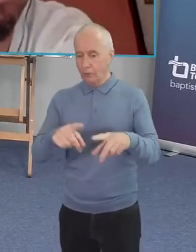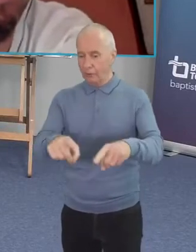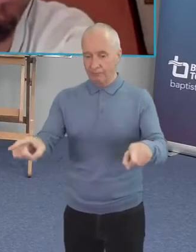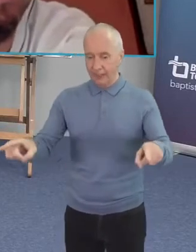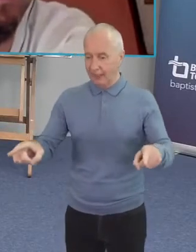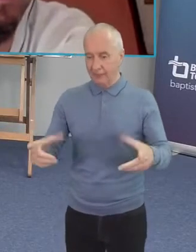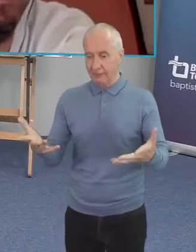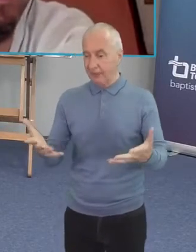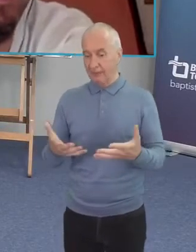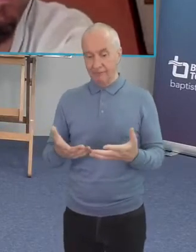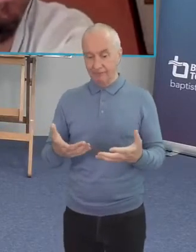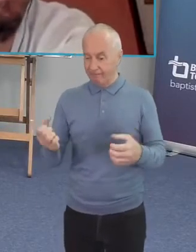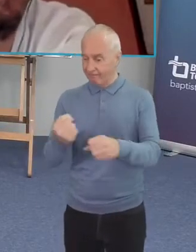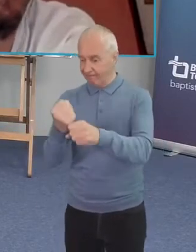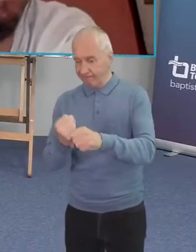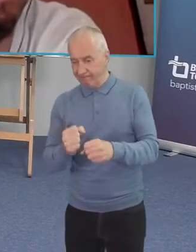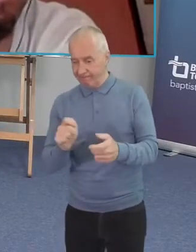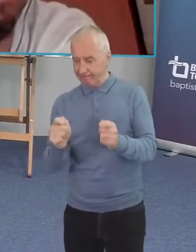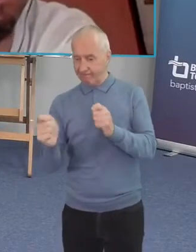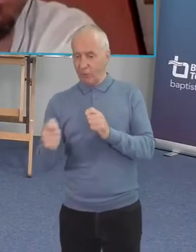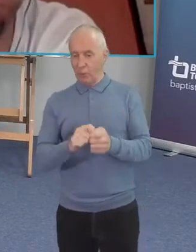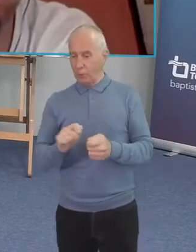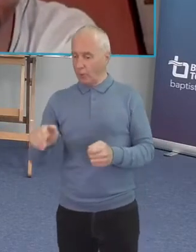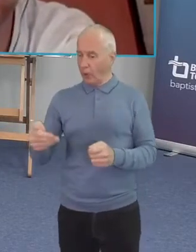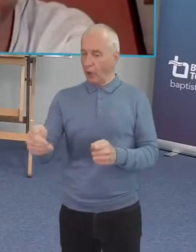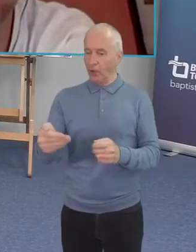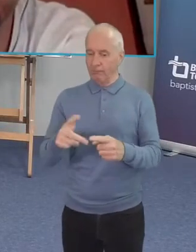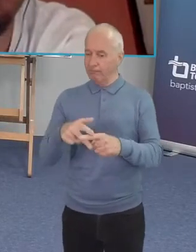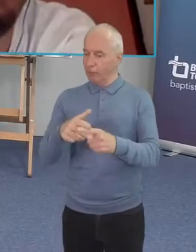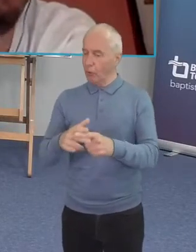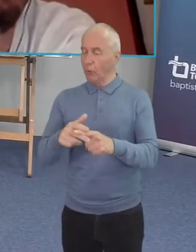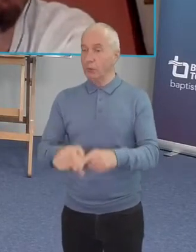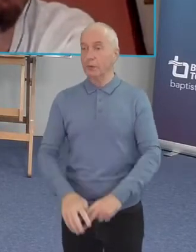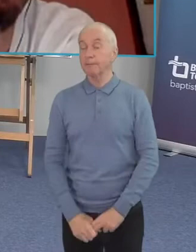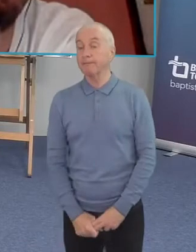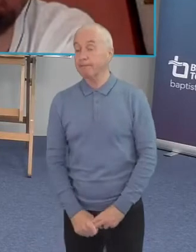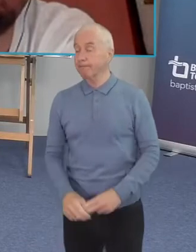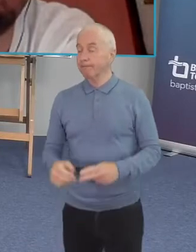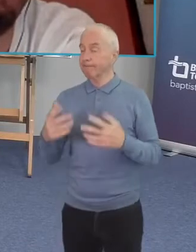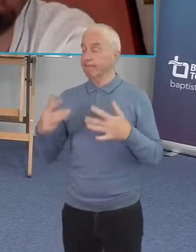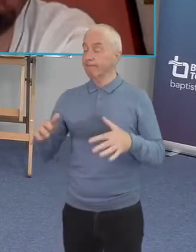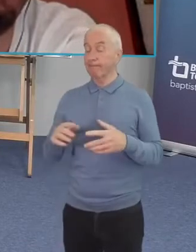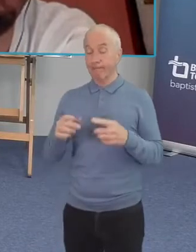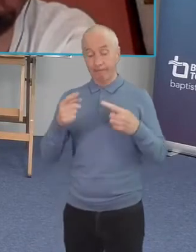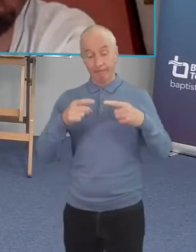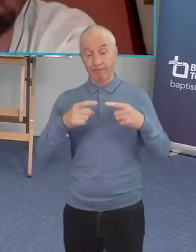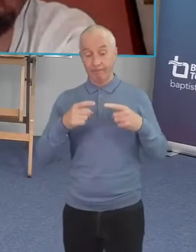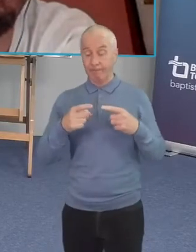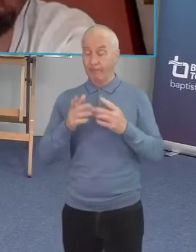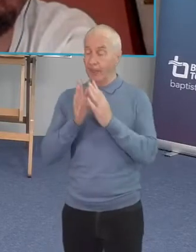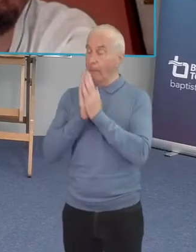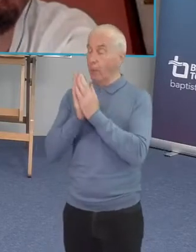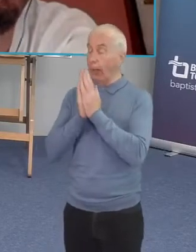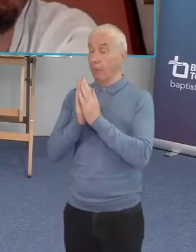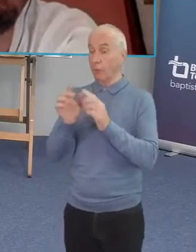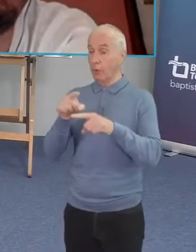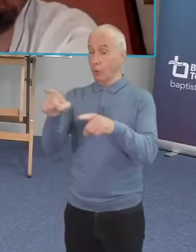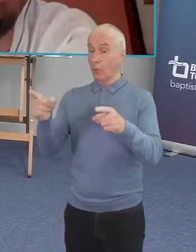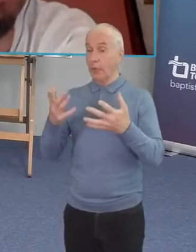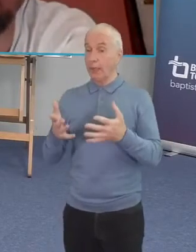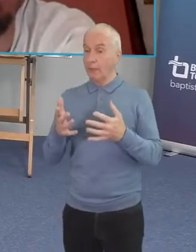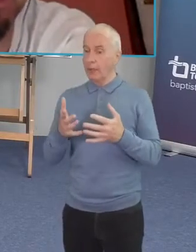that is fantastic all right shane let me pray for you and then i can see the questions are already coming in